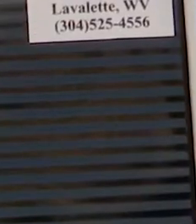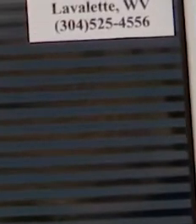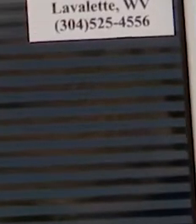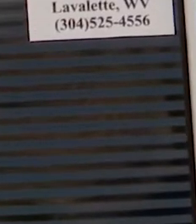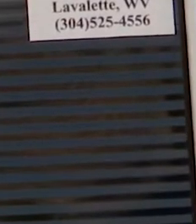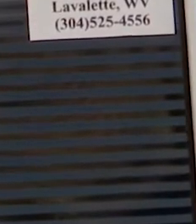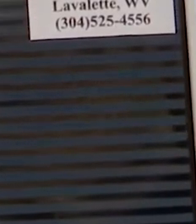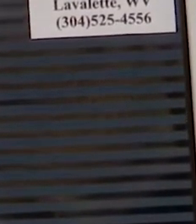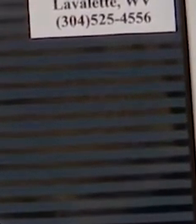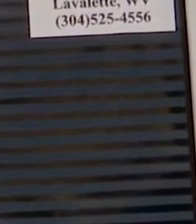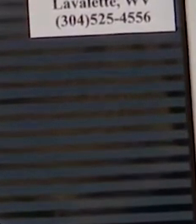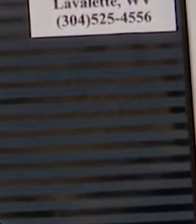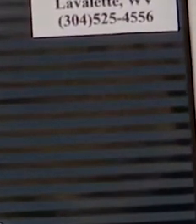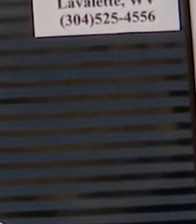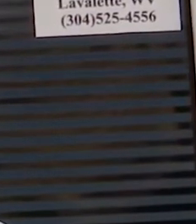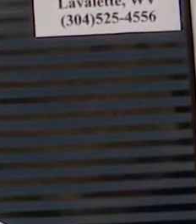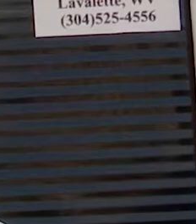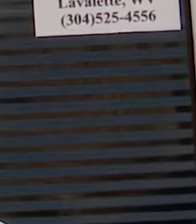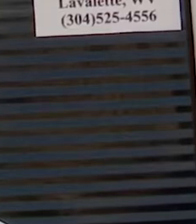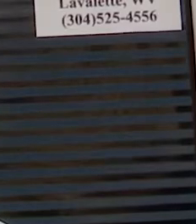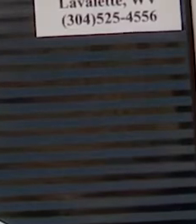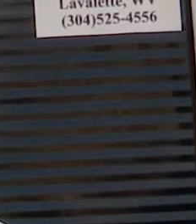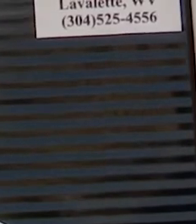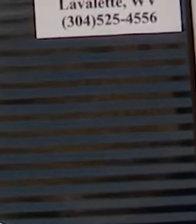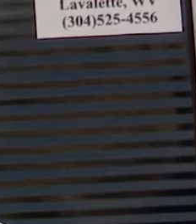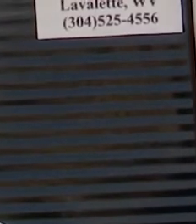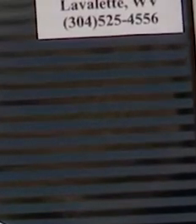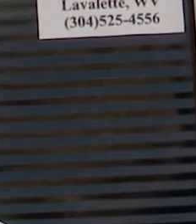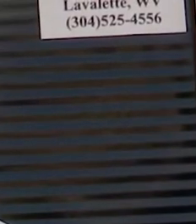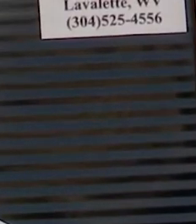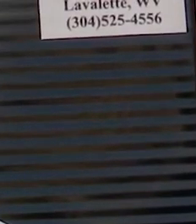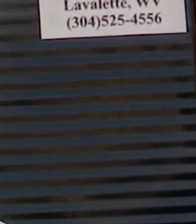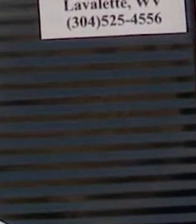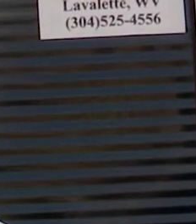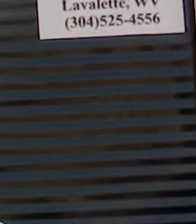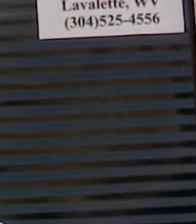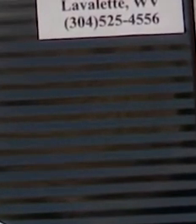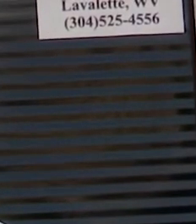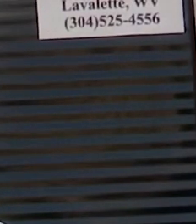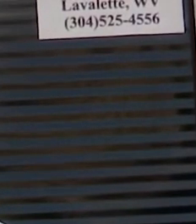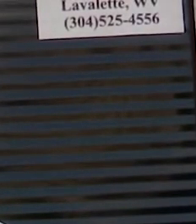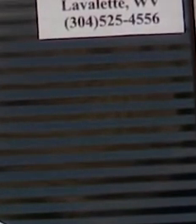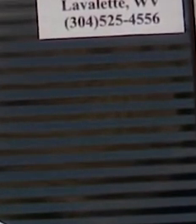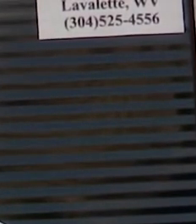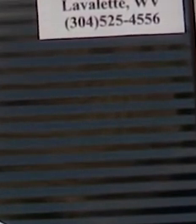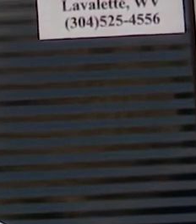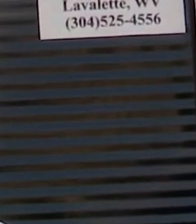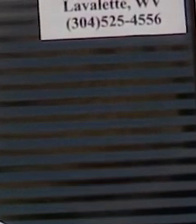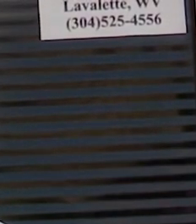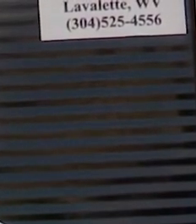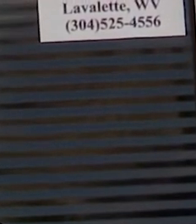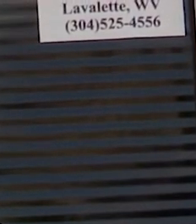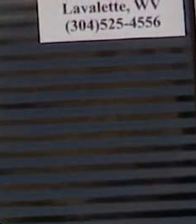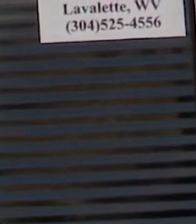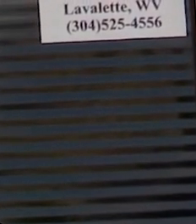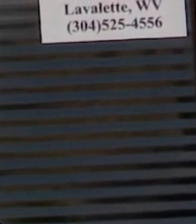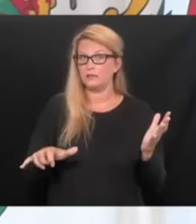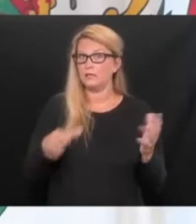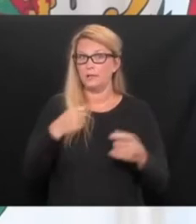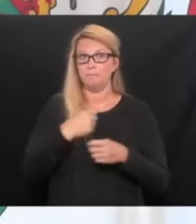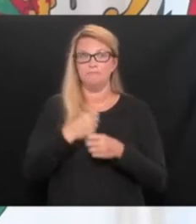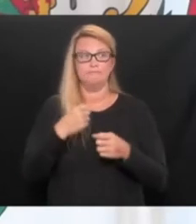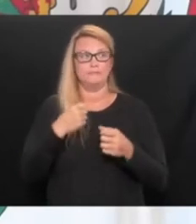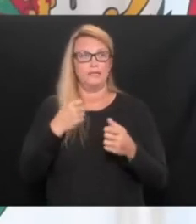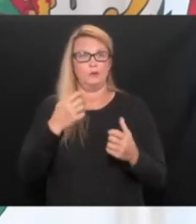When I came around the corner, I saw the boat and still didn't know it until I saw baby dog and go for justice and still kind of surreal.